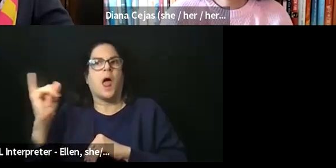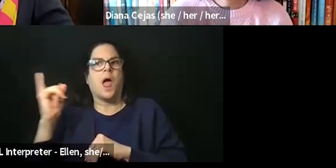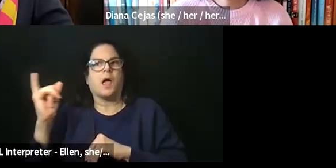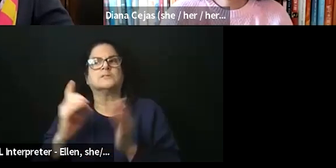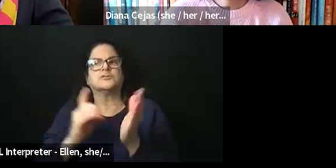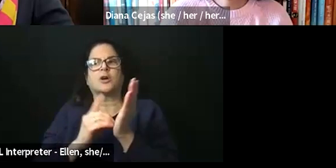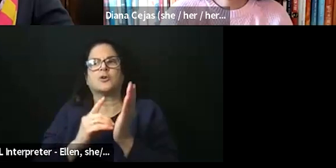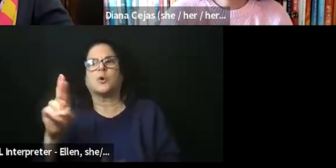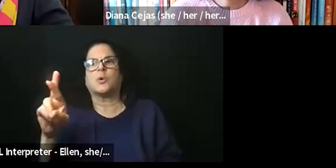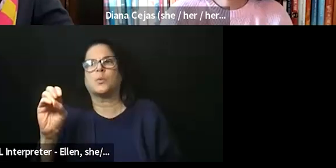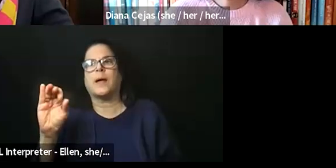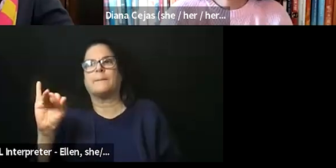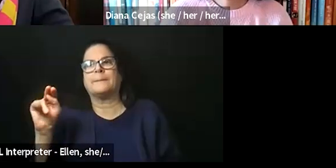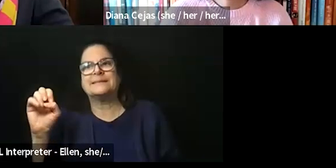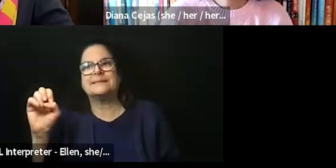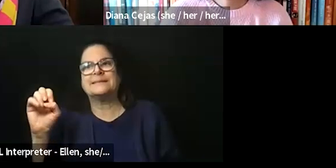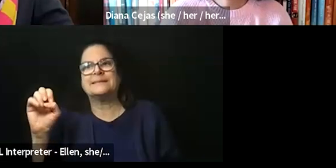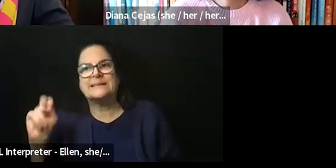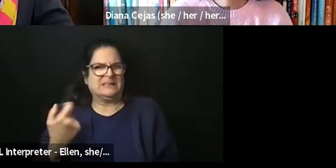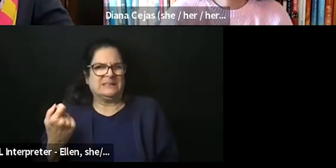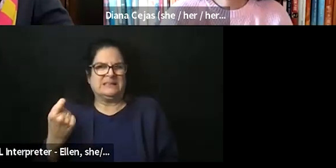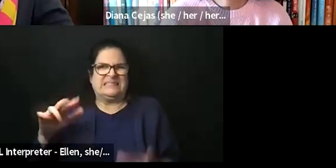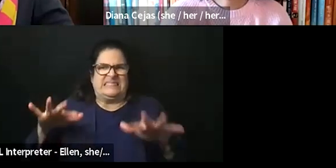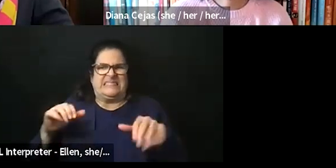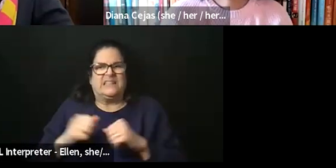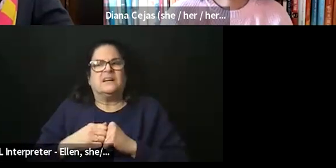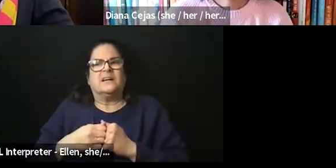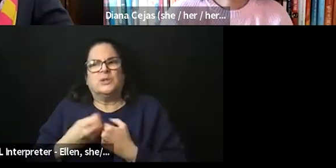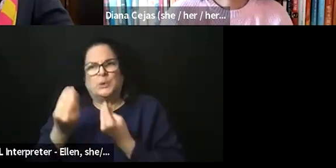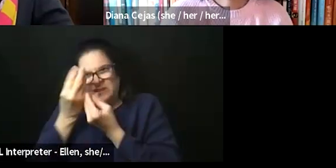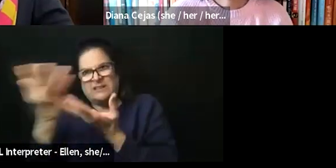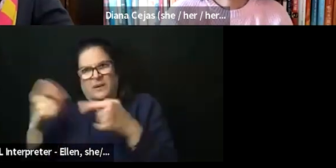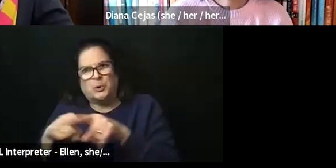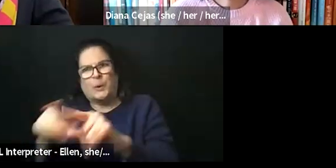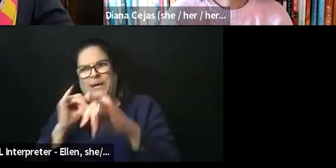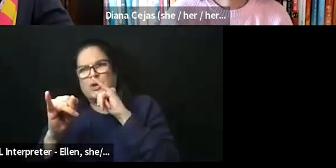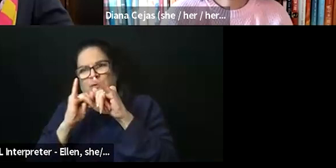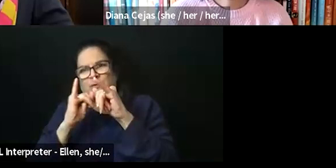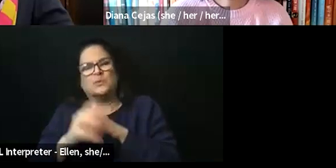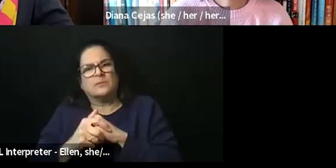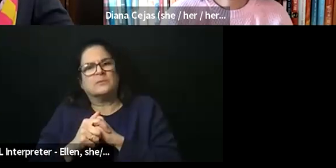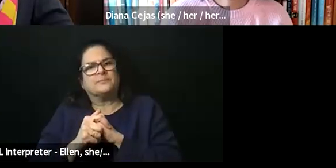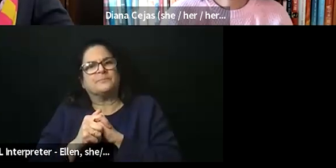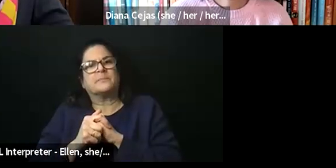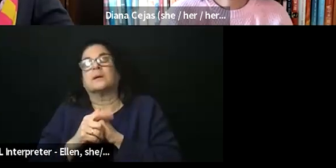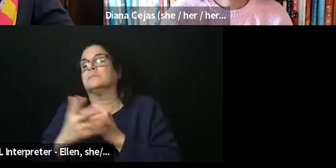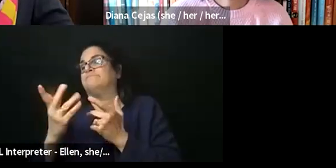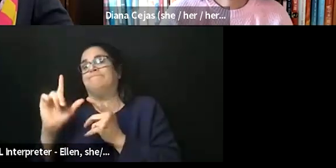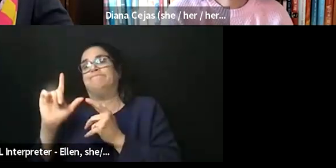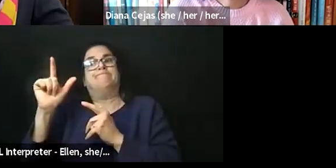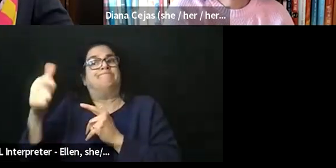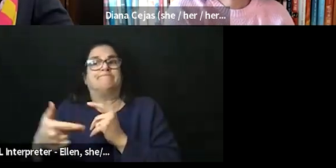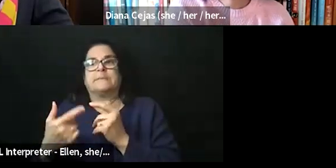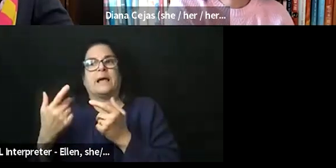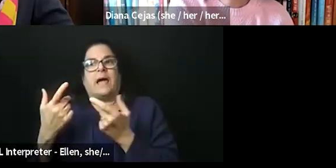disclosing when I went on interviews for my transplant fellowship in regards to my disability. And by then I had gotten hearing aids,